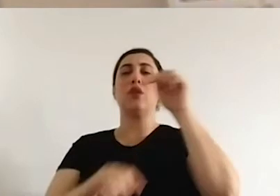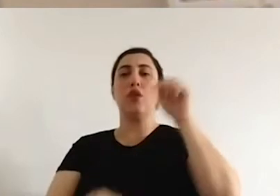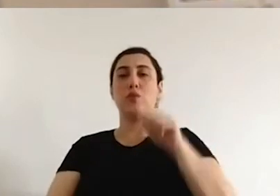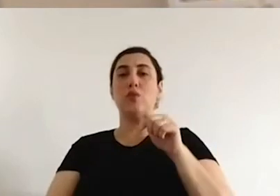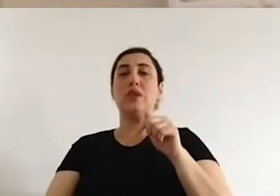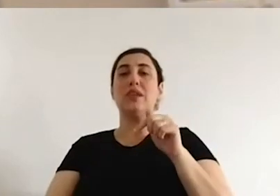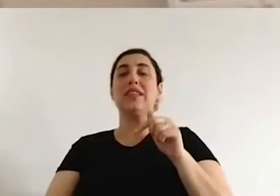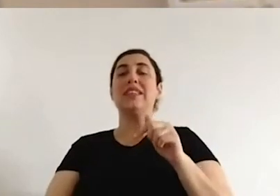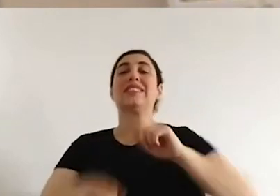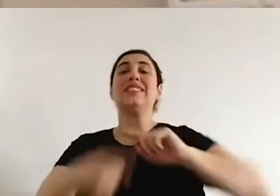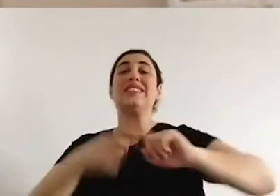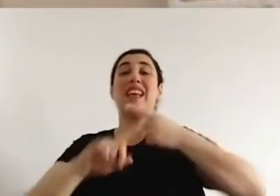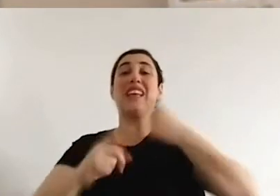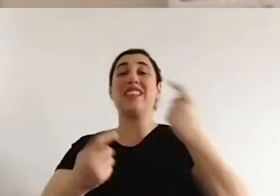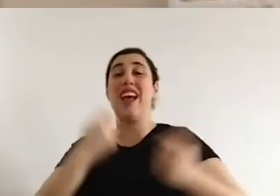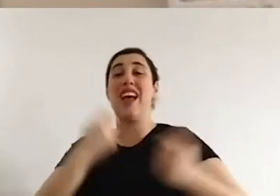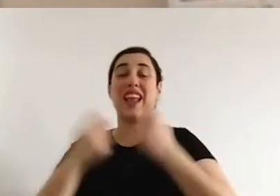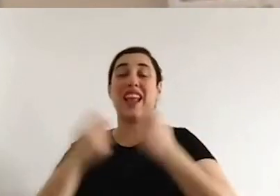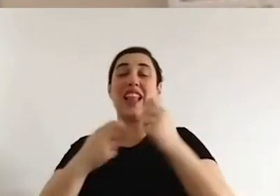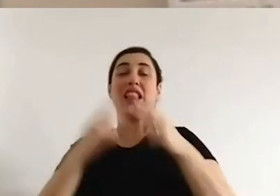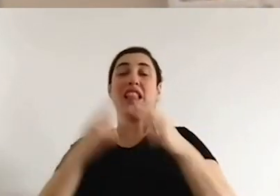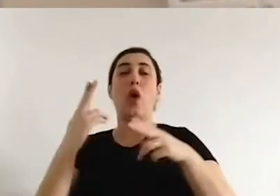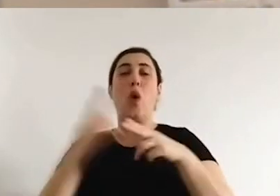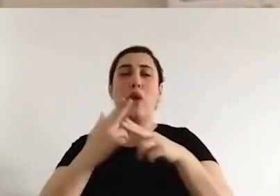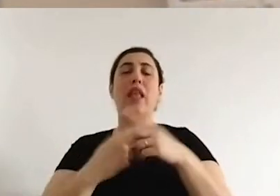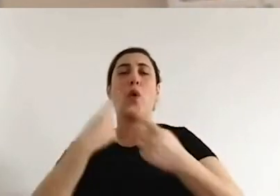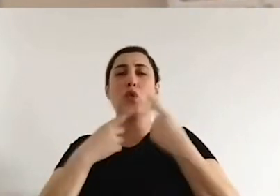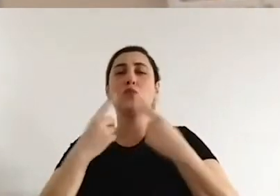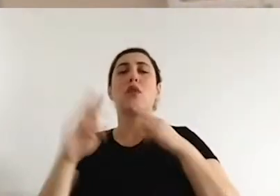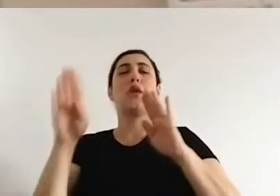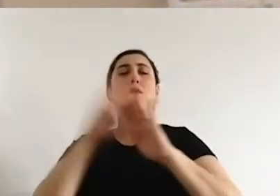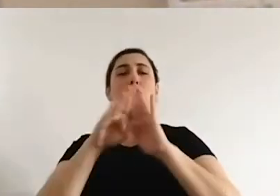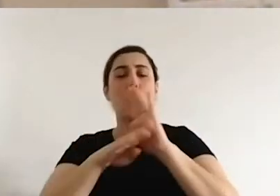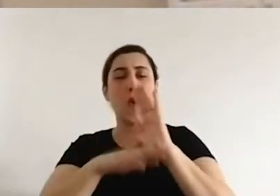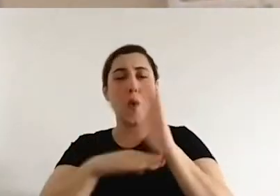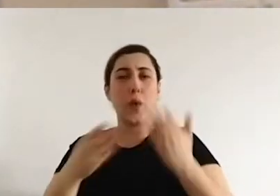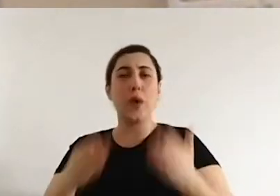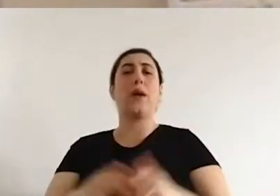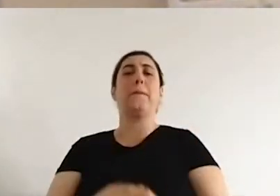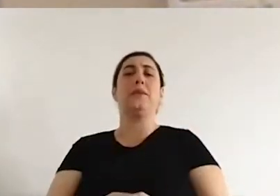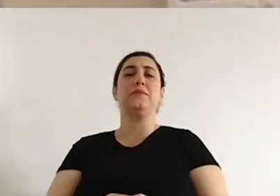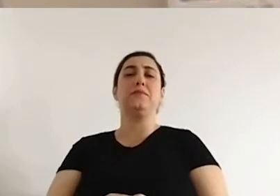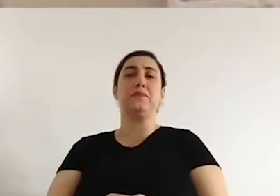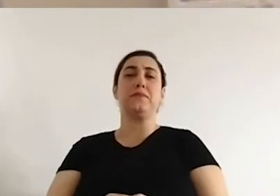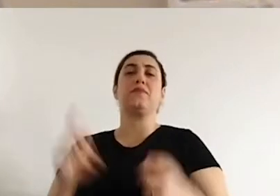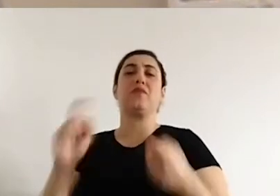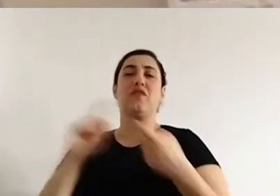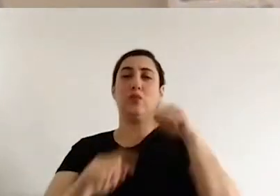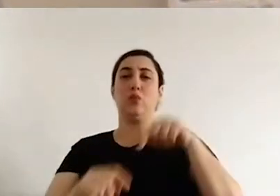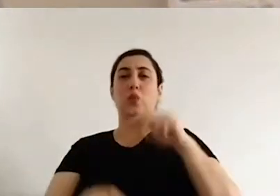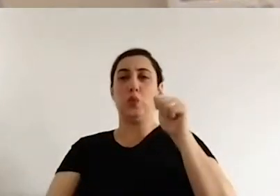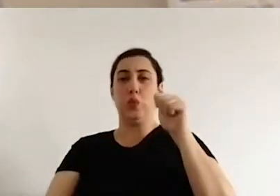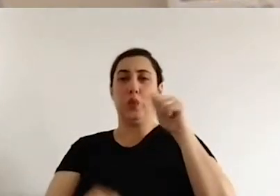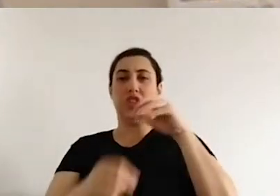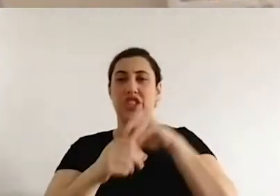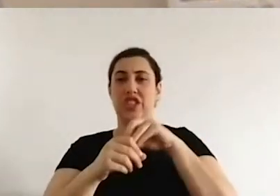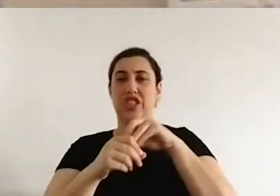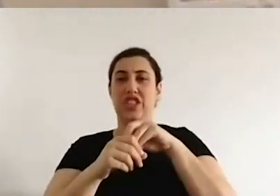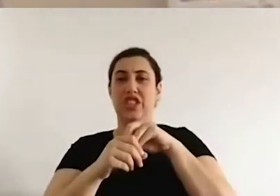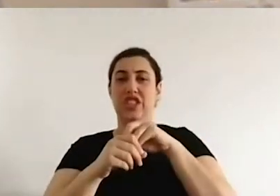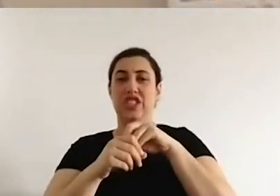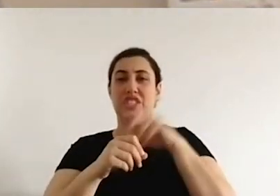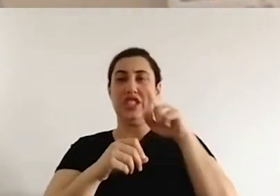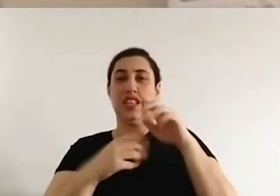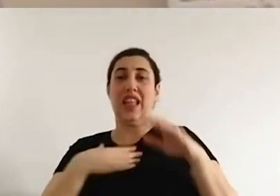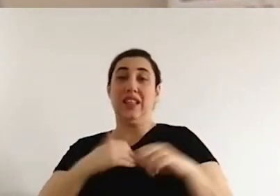defining discrimination and the discourse actions and the manifesto of most